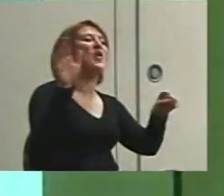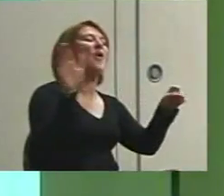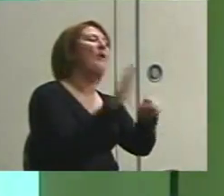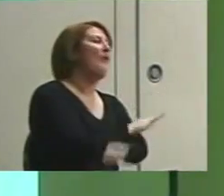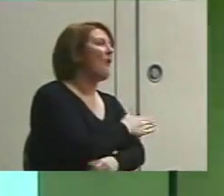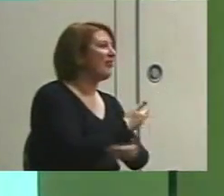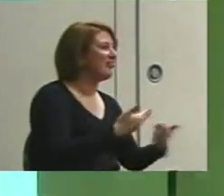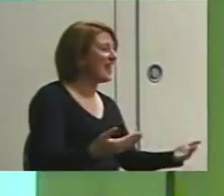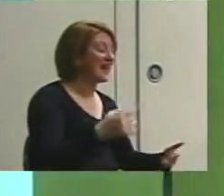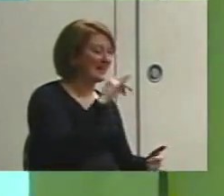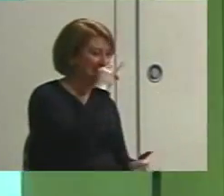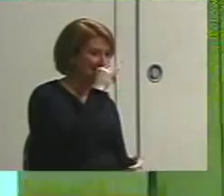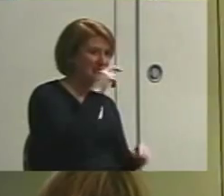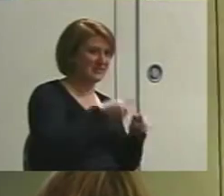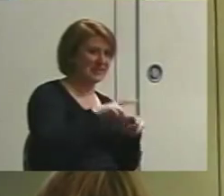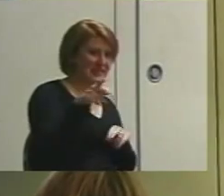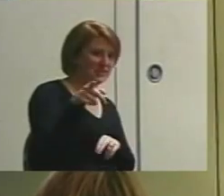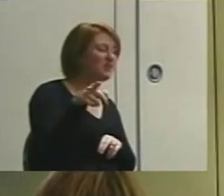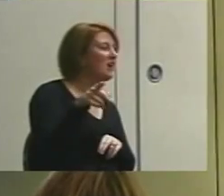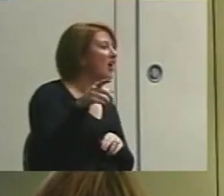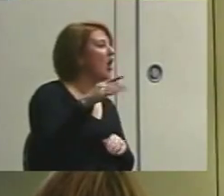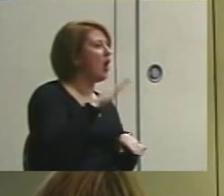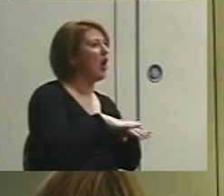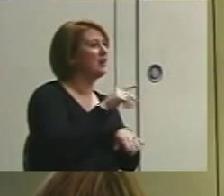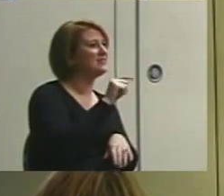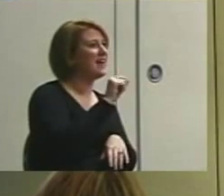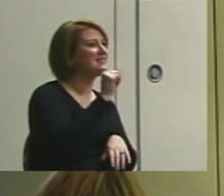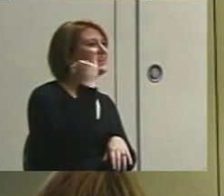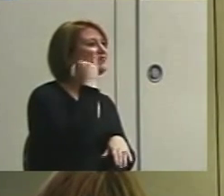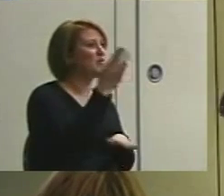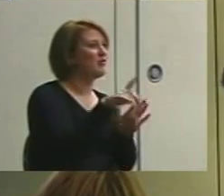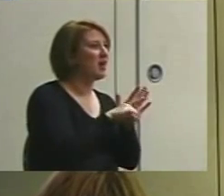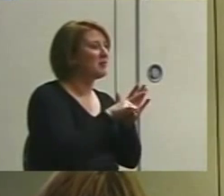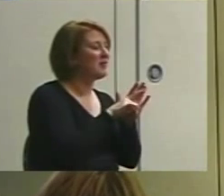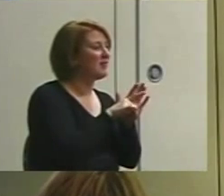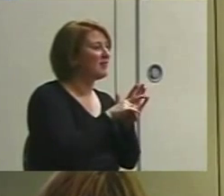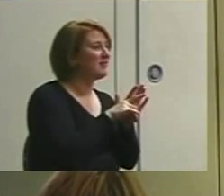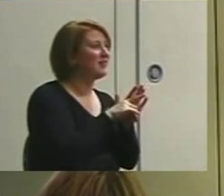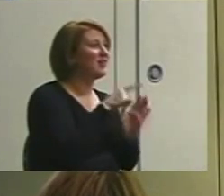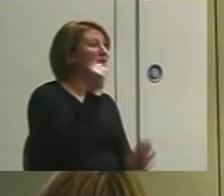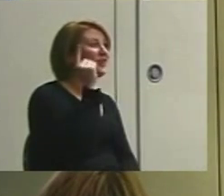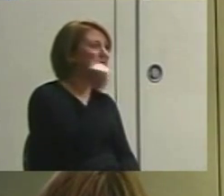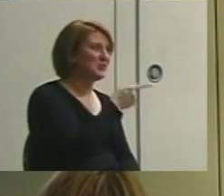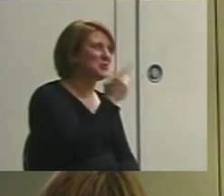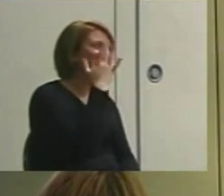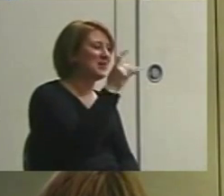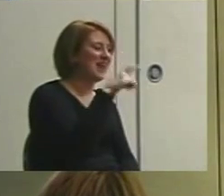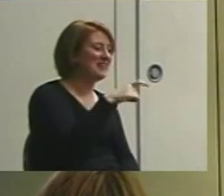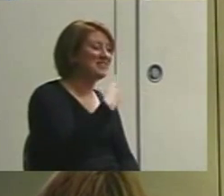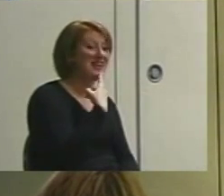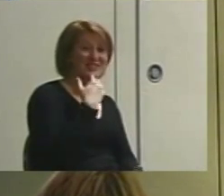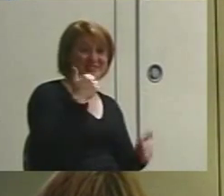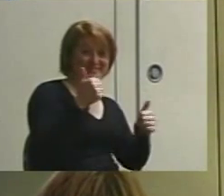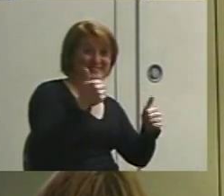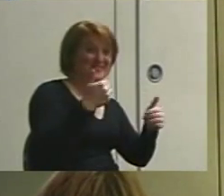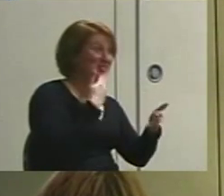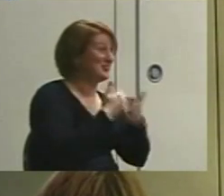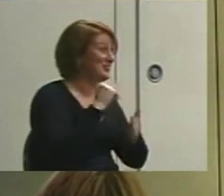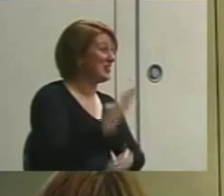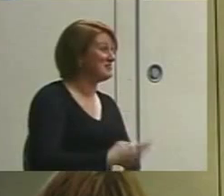and that kid was sitting in his chair on task again when your vibrator beeped, you would have to say great job.